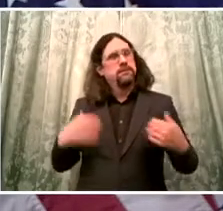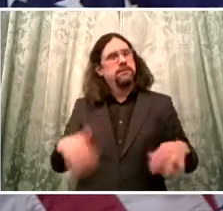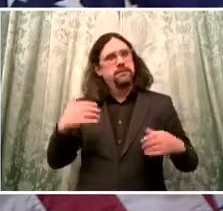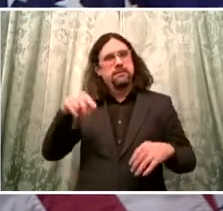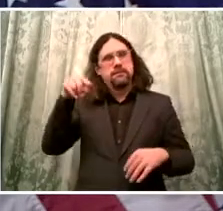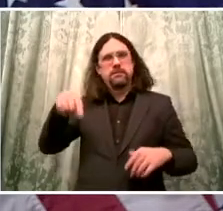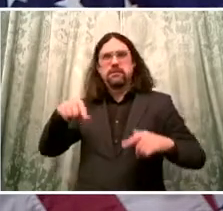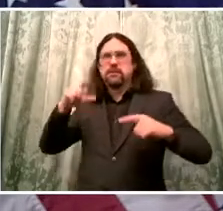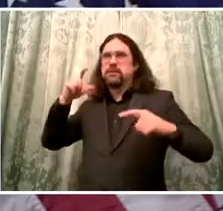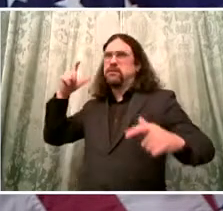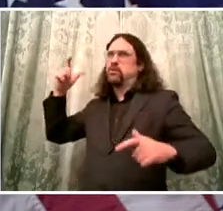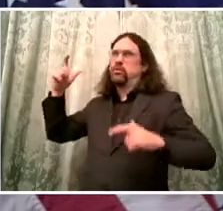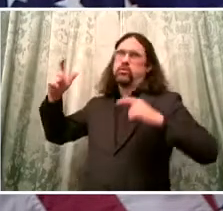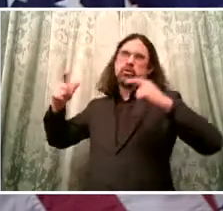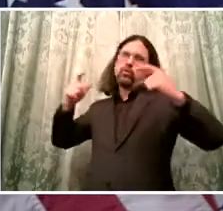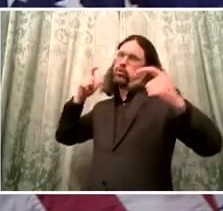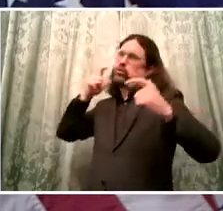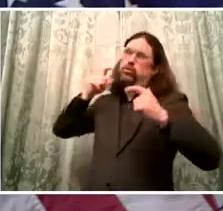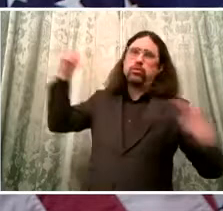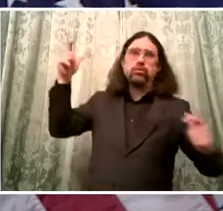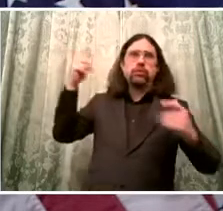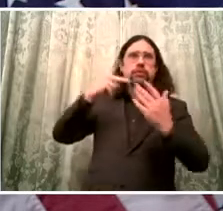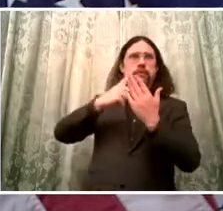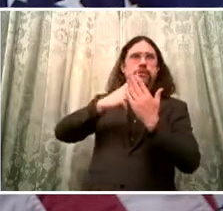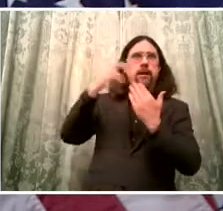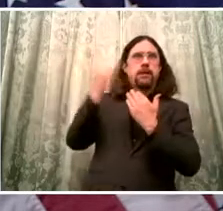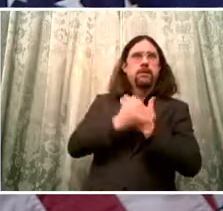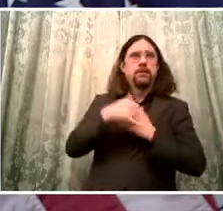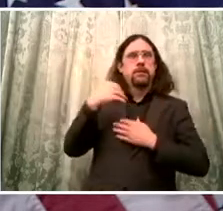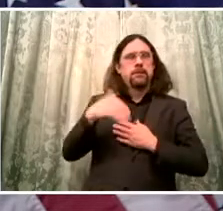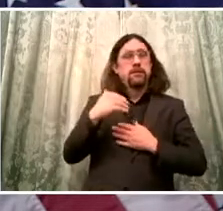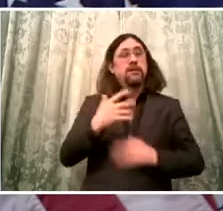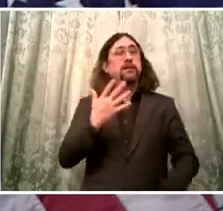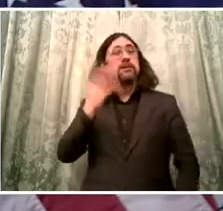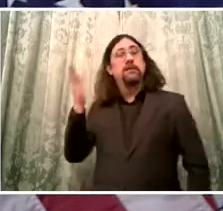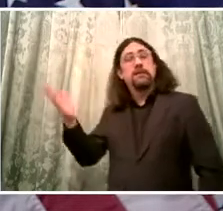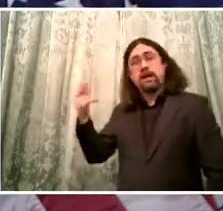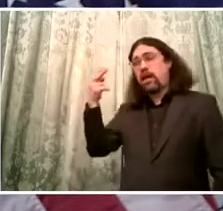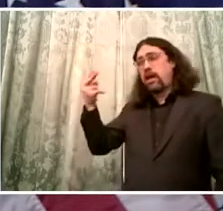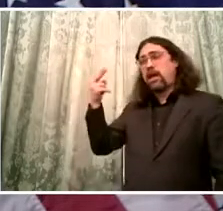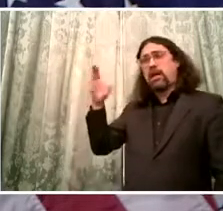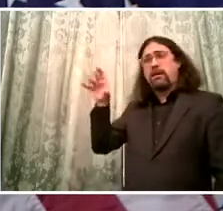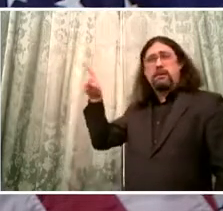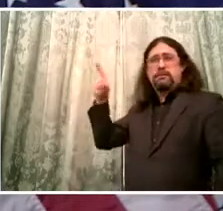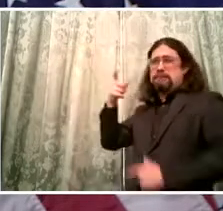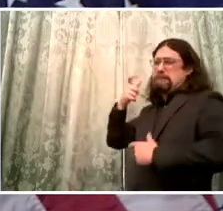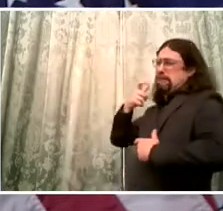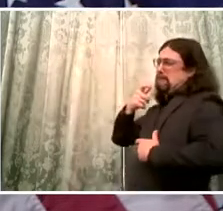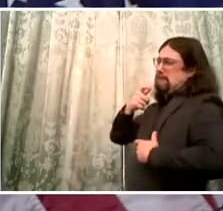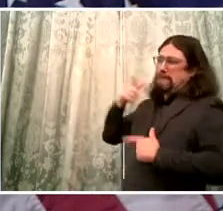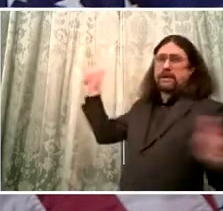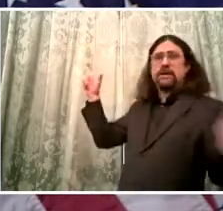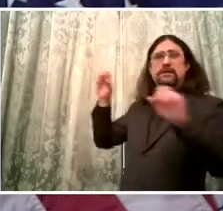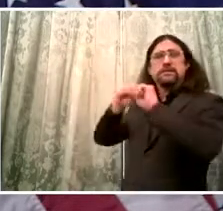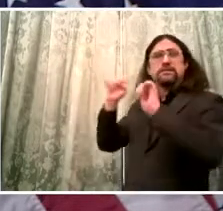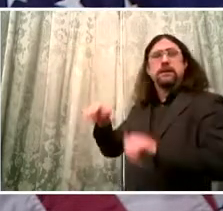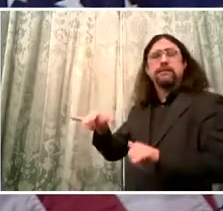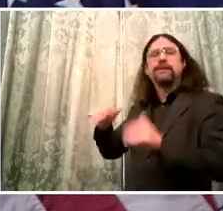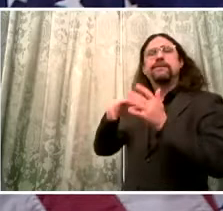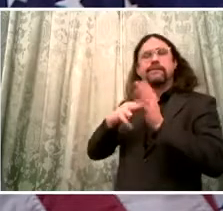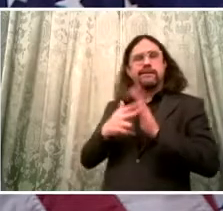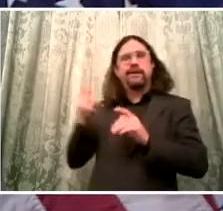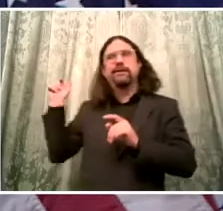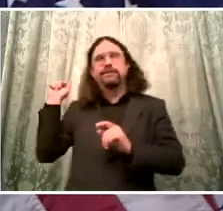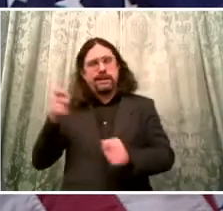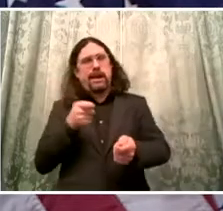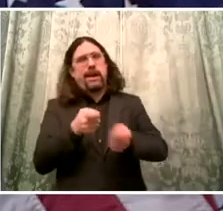H&H of the past, H&H of today. H&H today is a very different reality. We have provided immense resources to